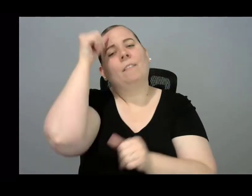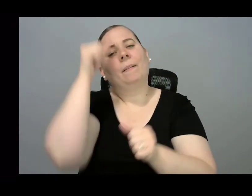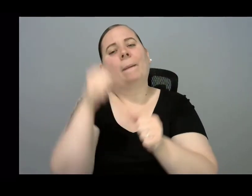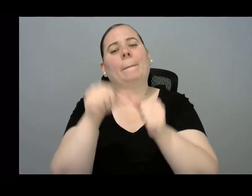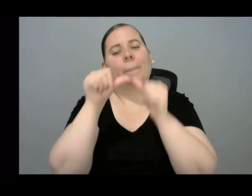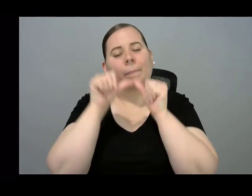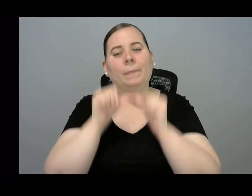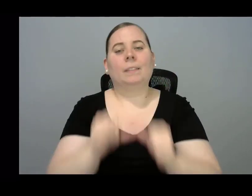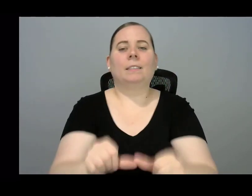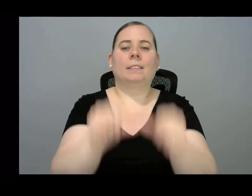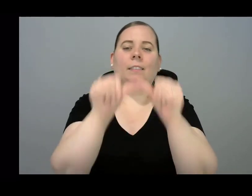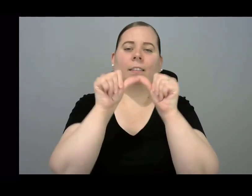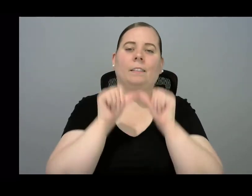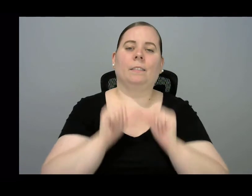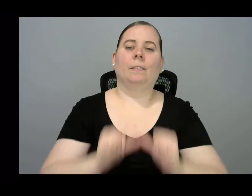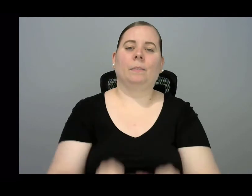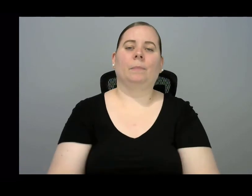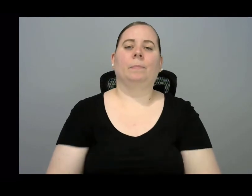old flag.